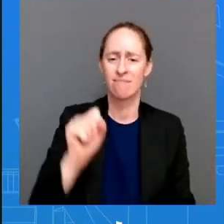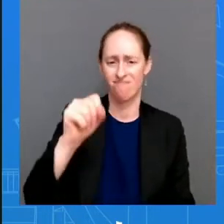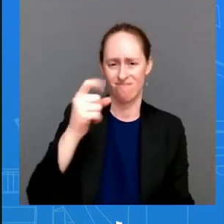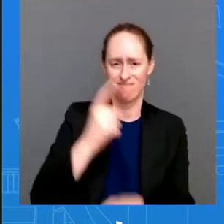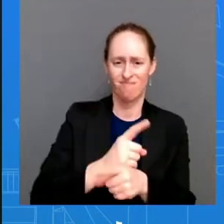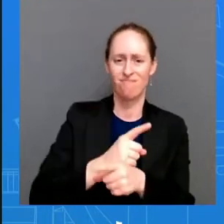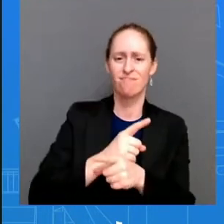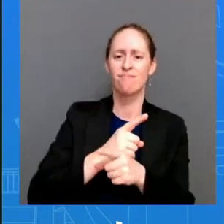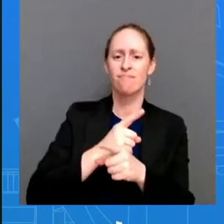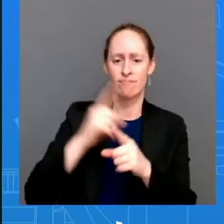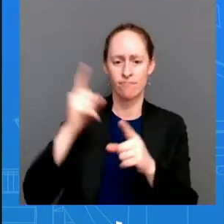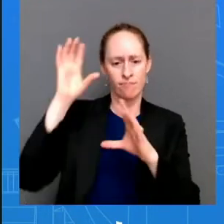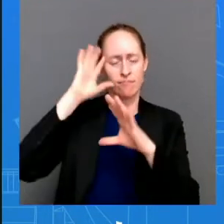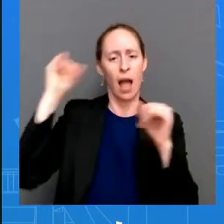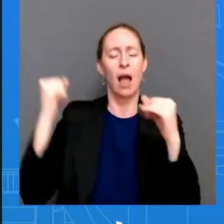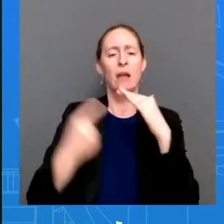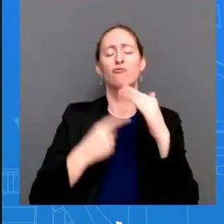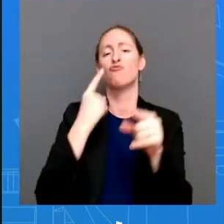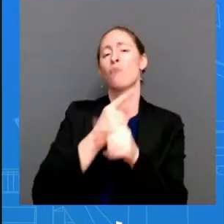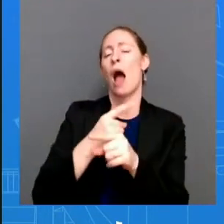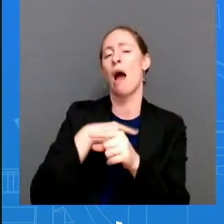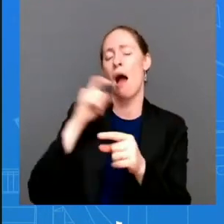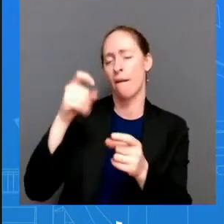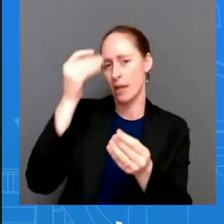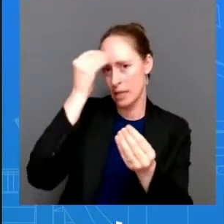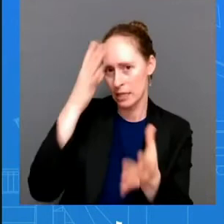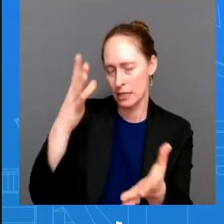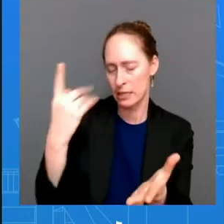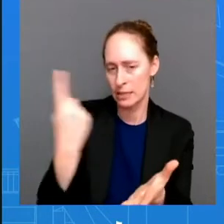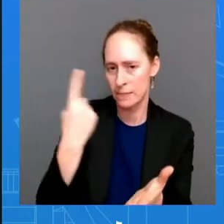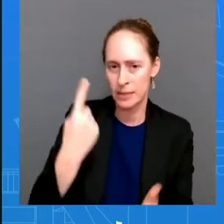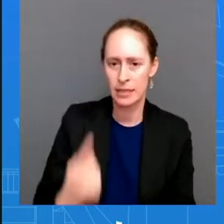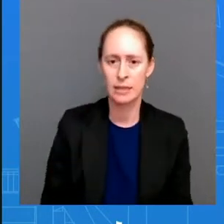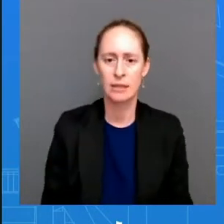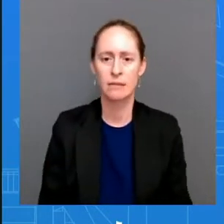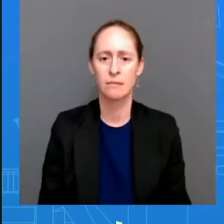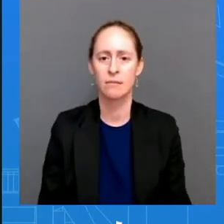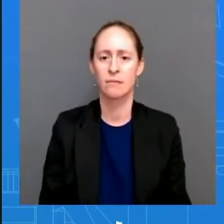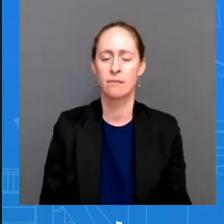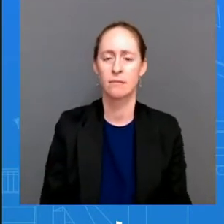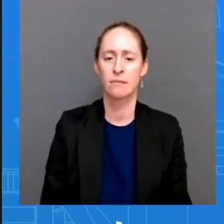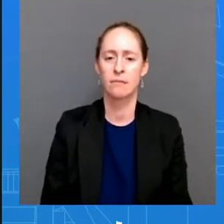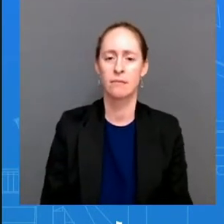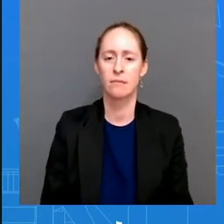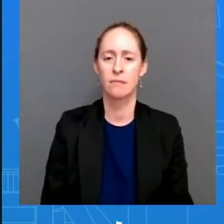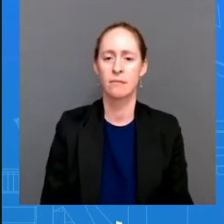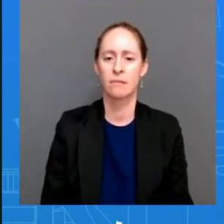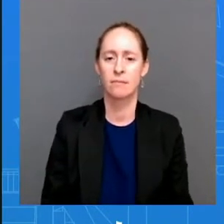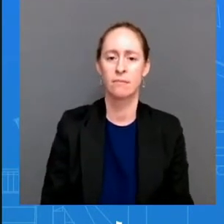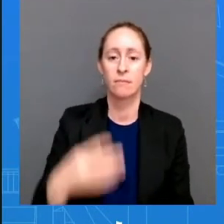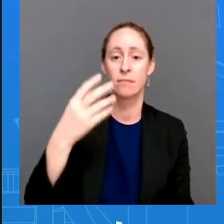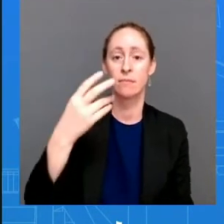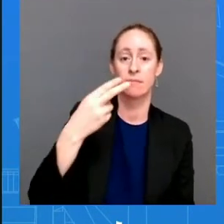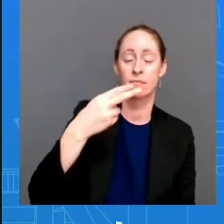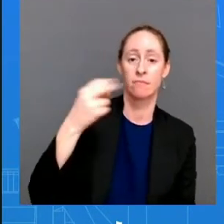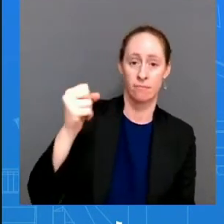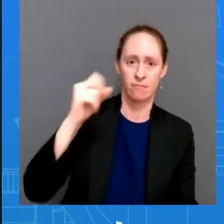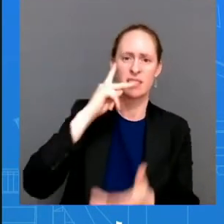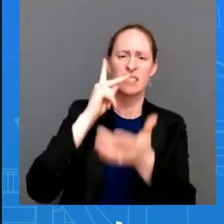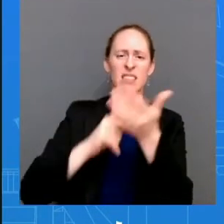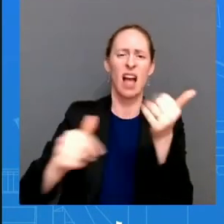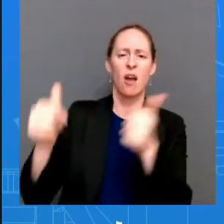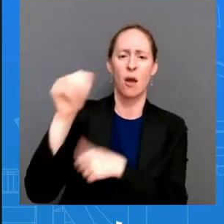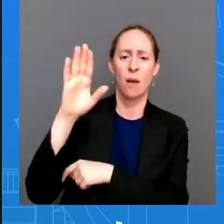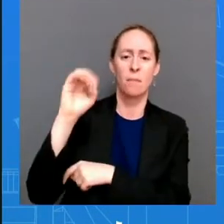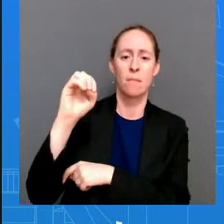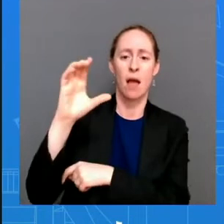of health and human services secretary becerra declared a public health emergency for the commonwealth of kentucky which